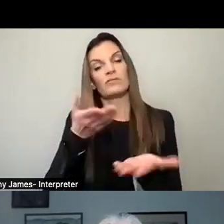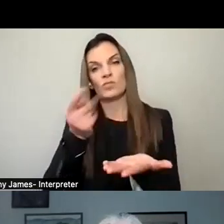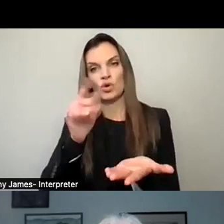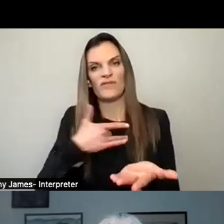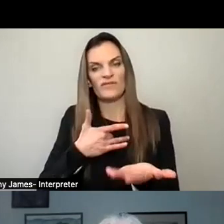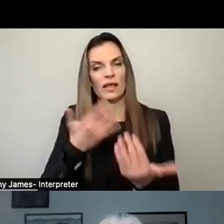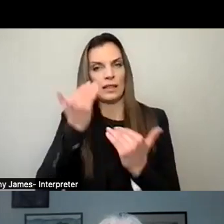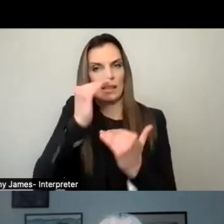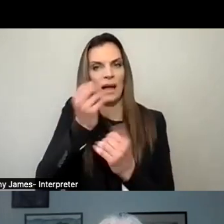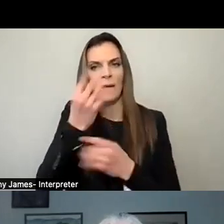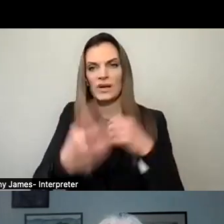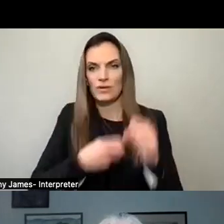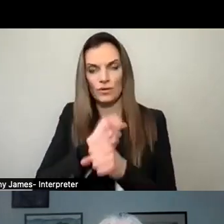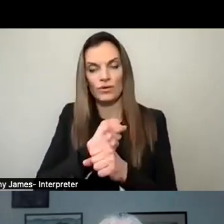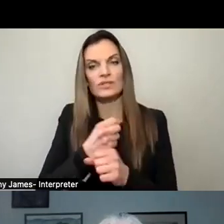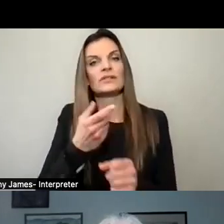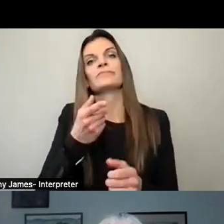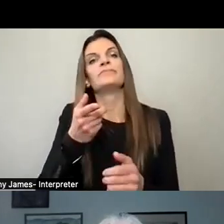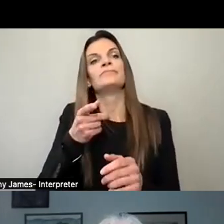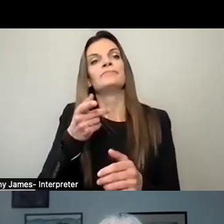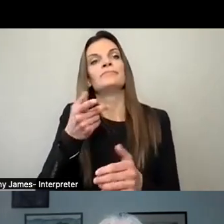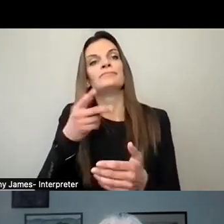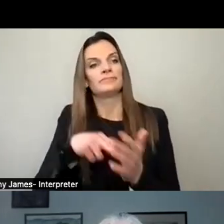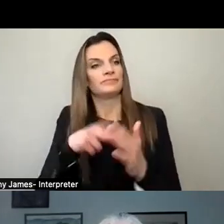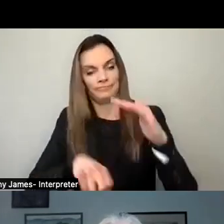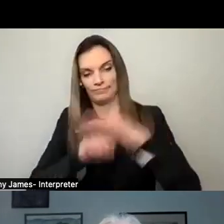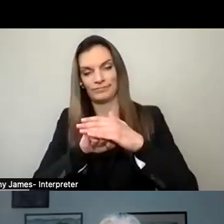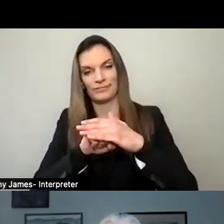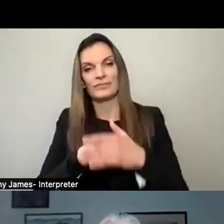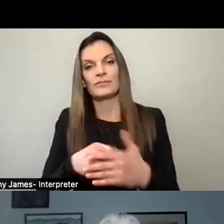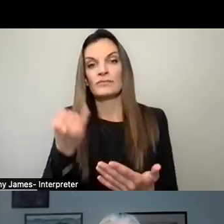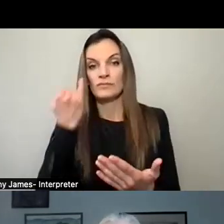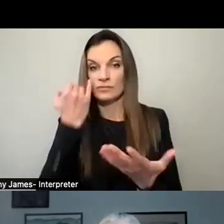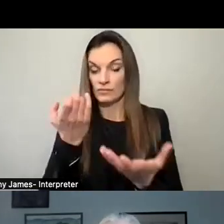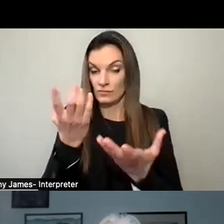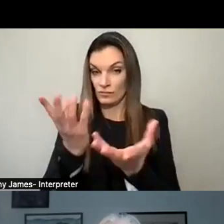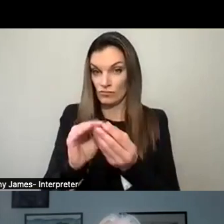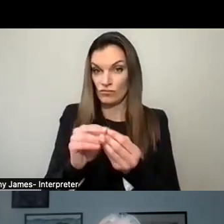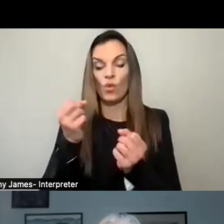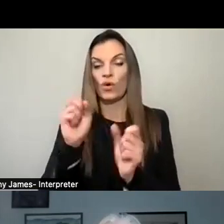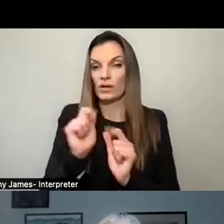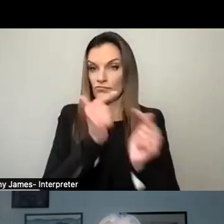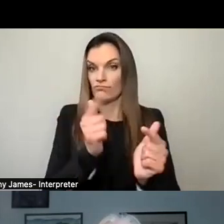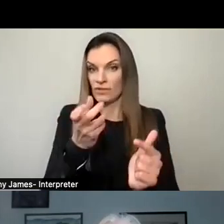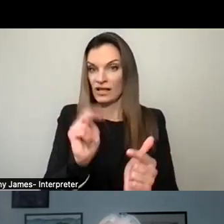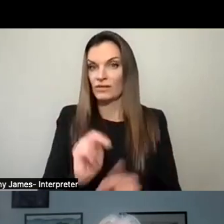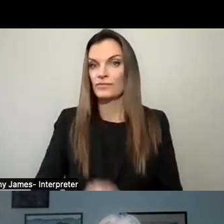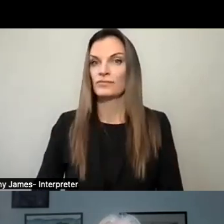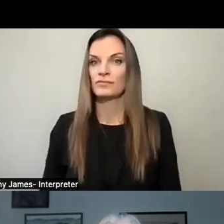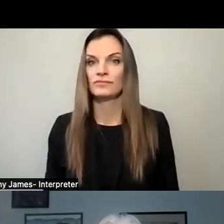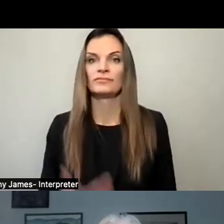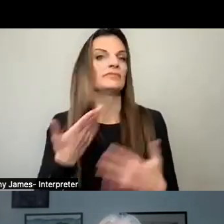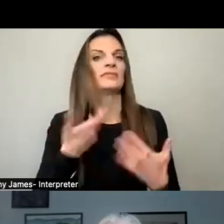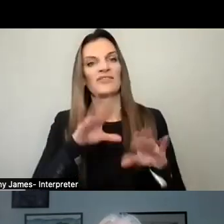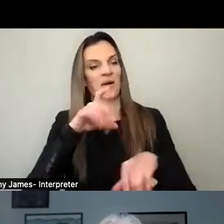elected official serve before stepping down? If you feel you've already said so, you may defer to Ken. I'll never give